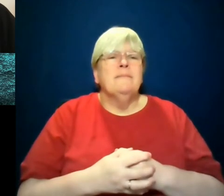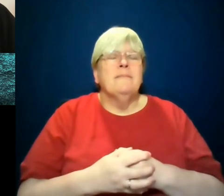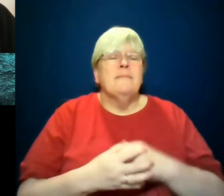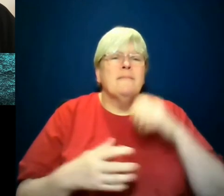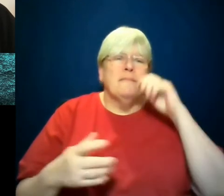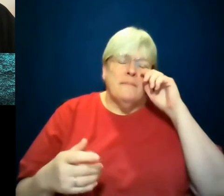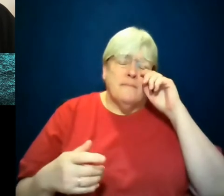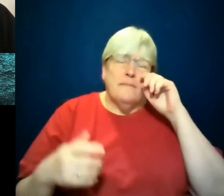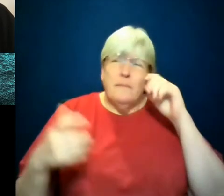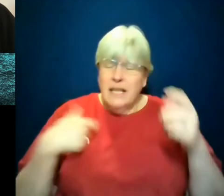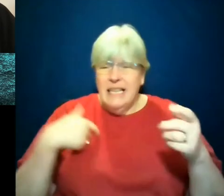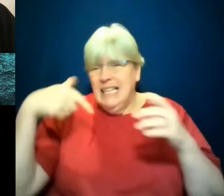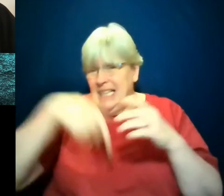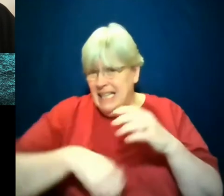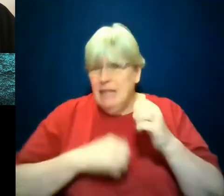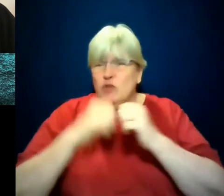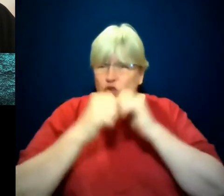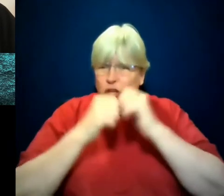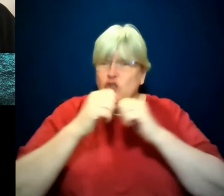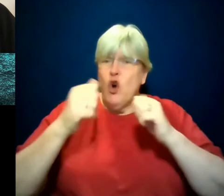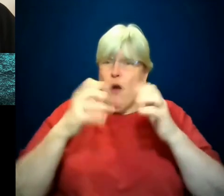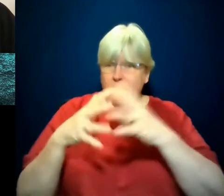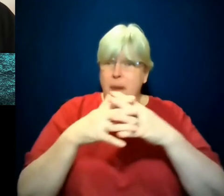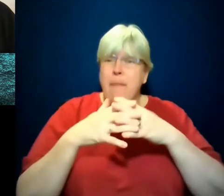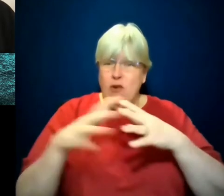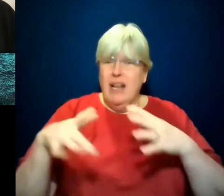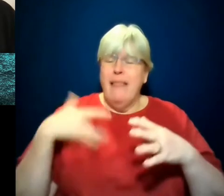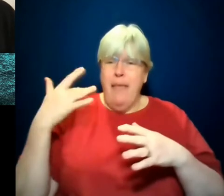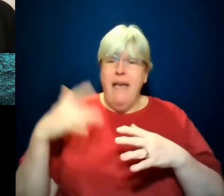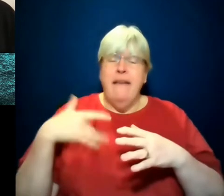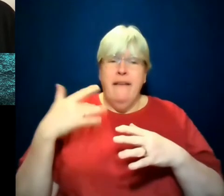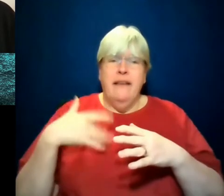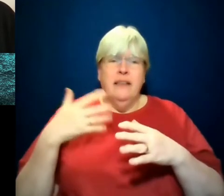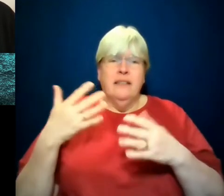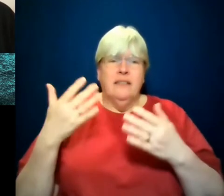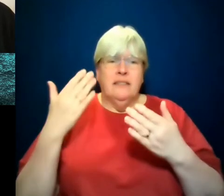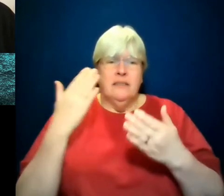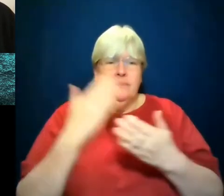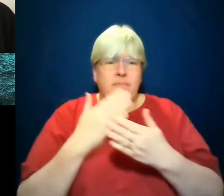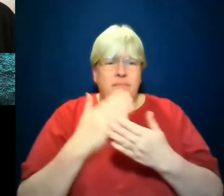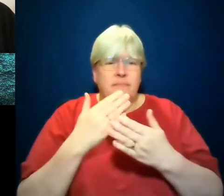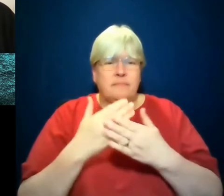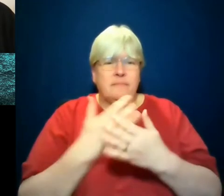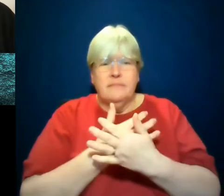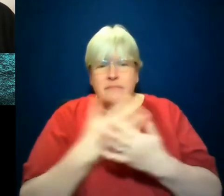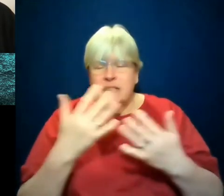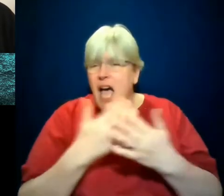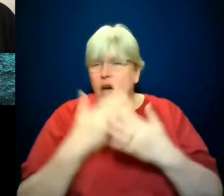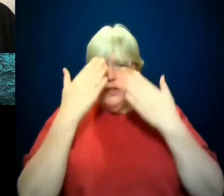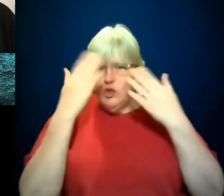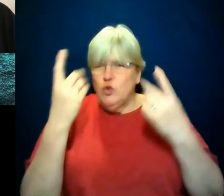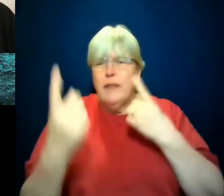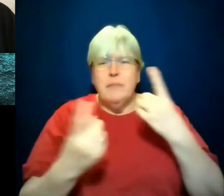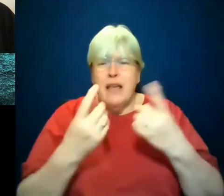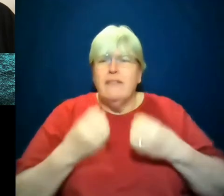structures of American life that you begin to take apart in terms of how they kind of manifest themselves and express